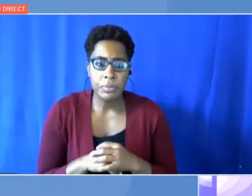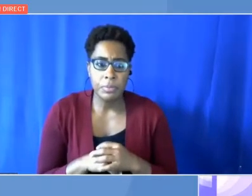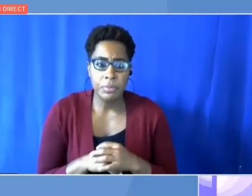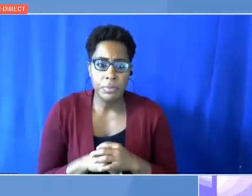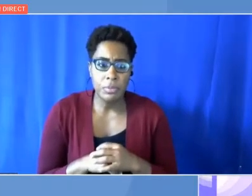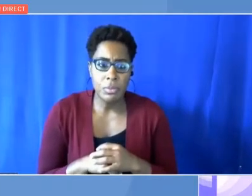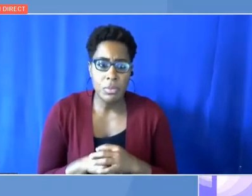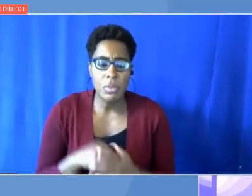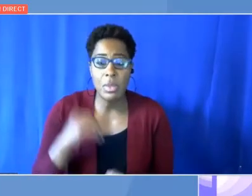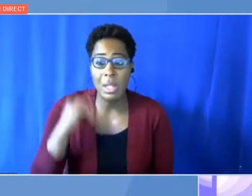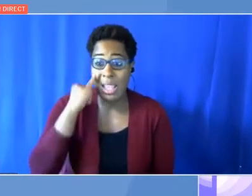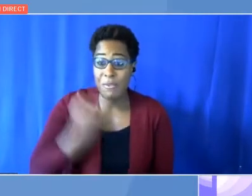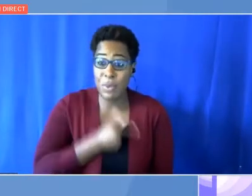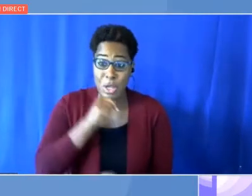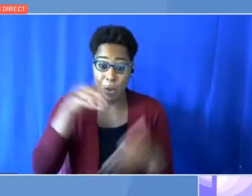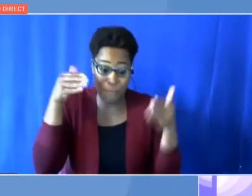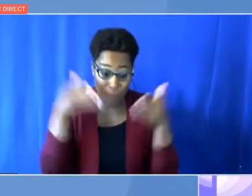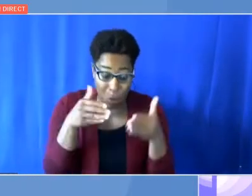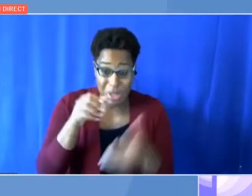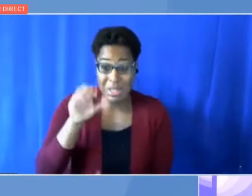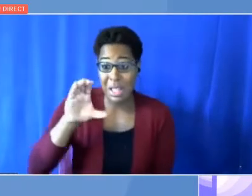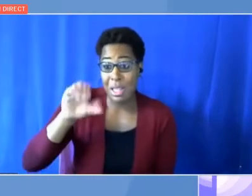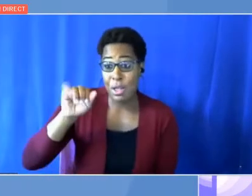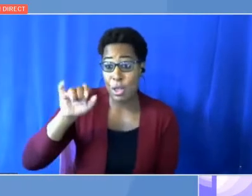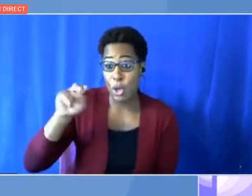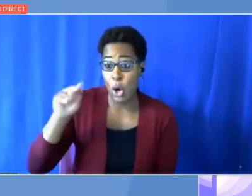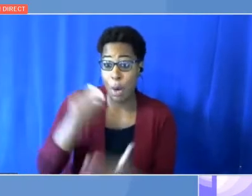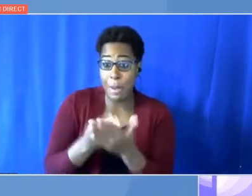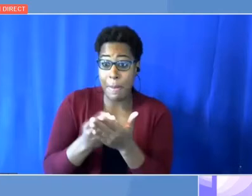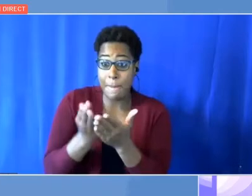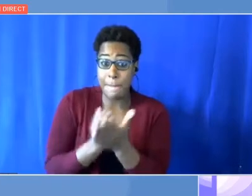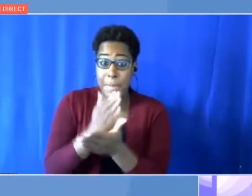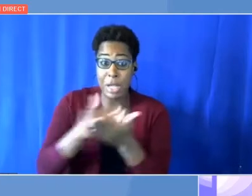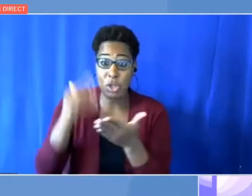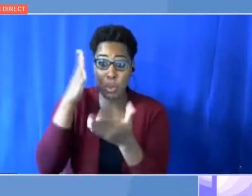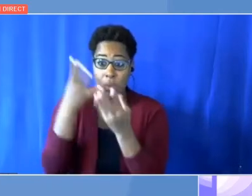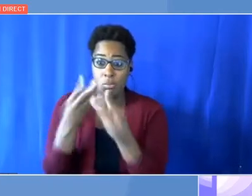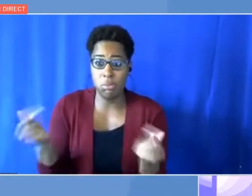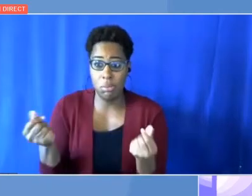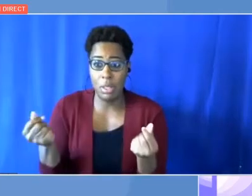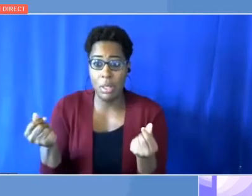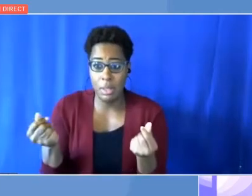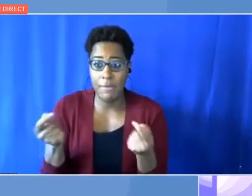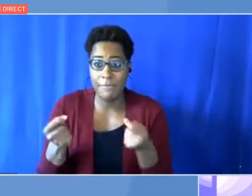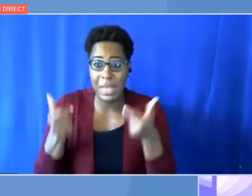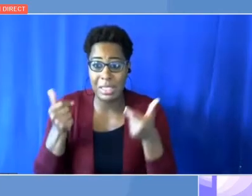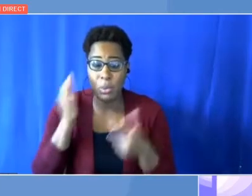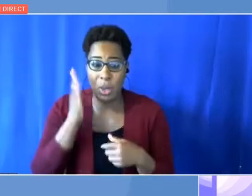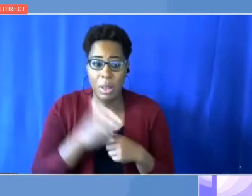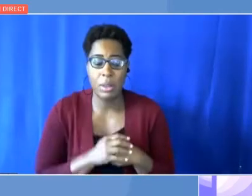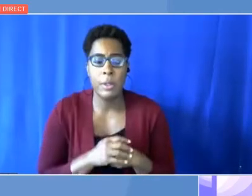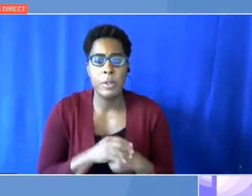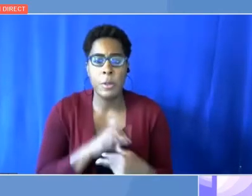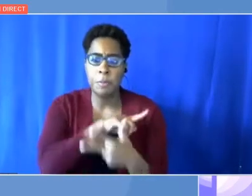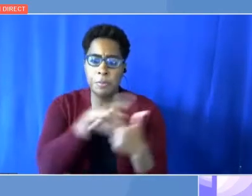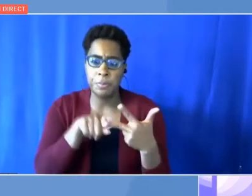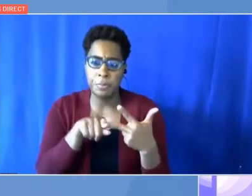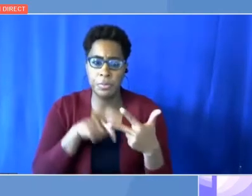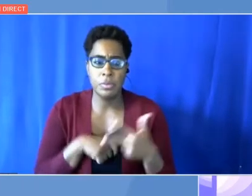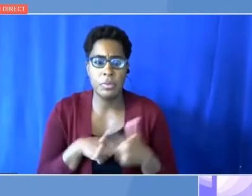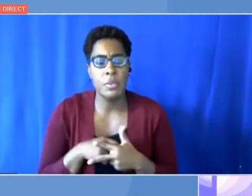disappear fast. Three things, so I can close in short. wish to say what we agreed.